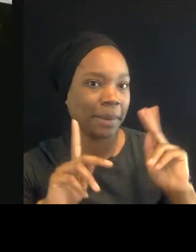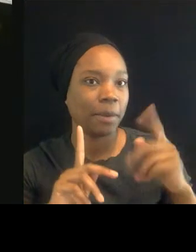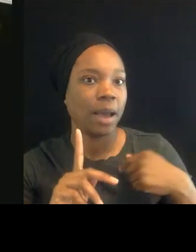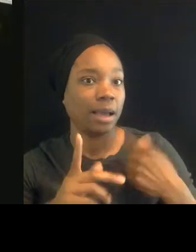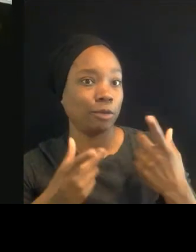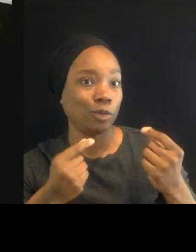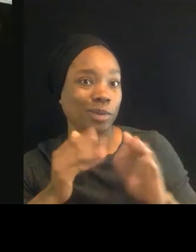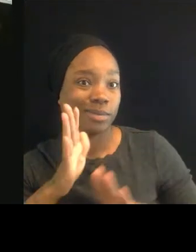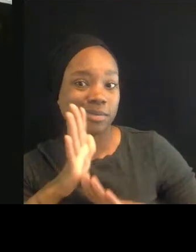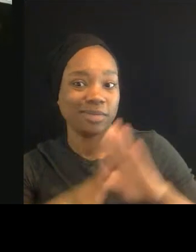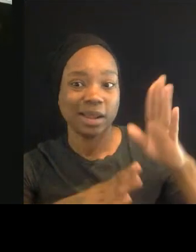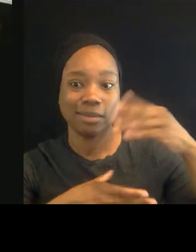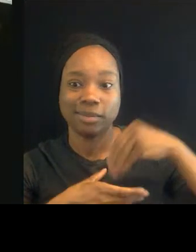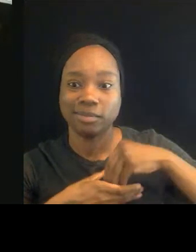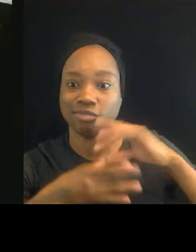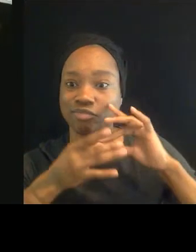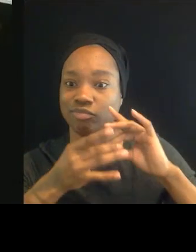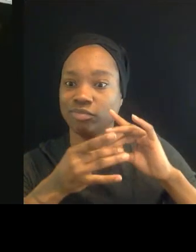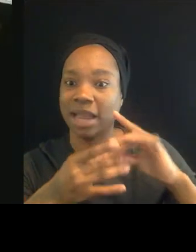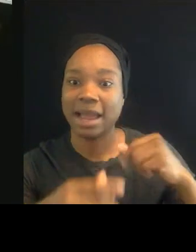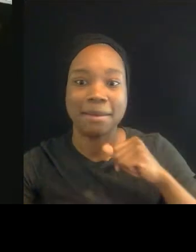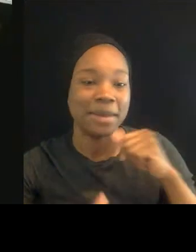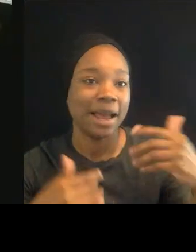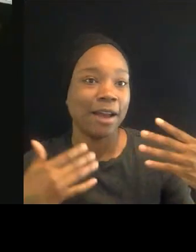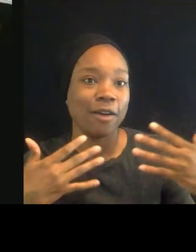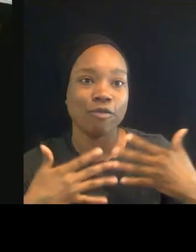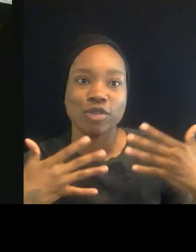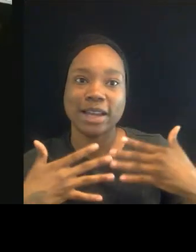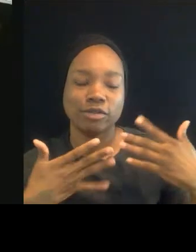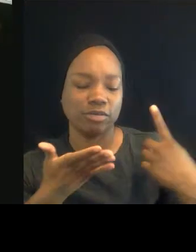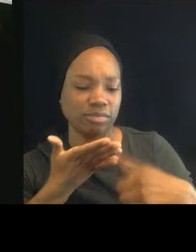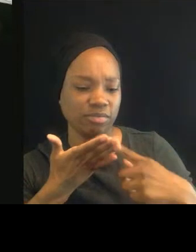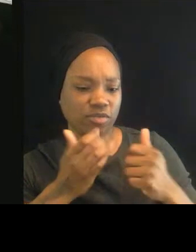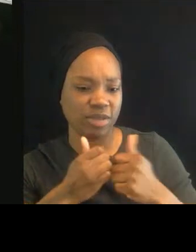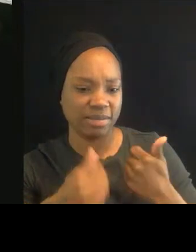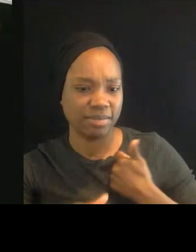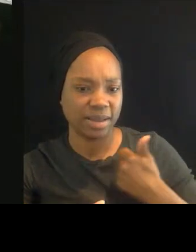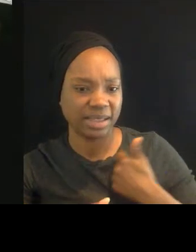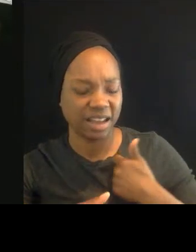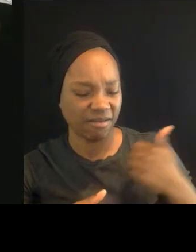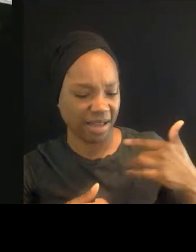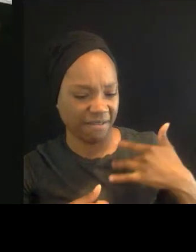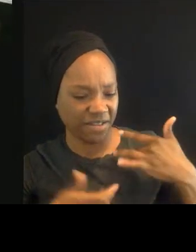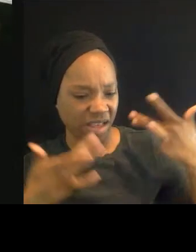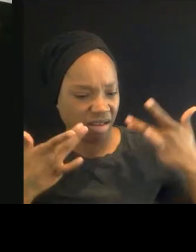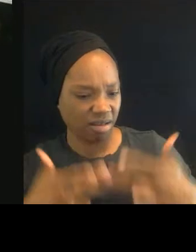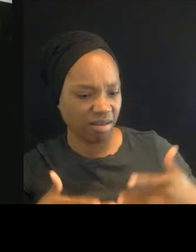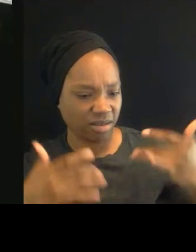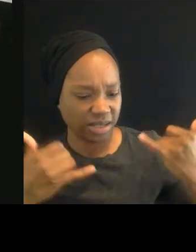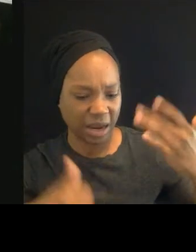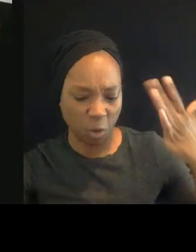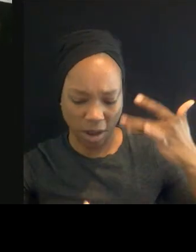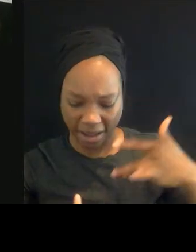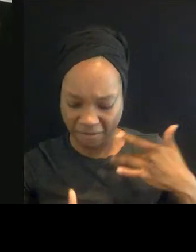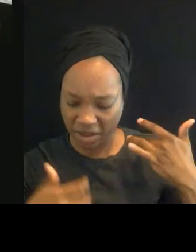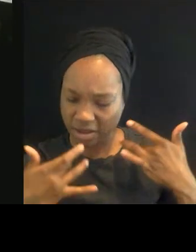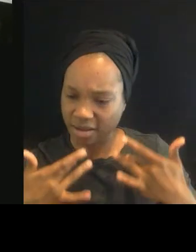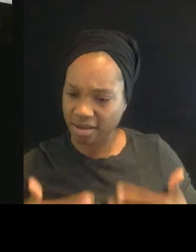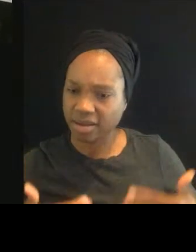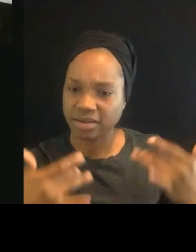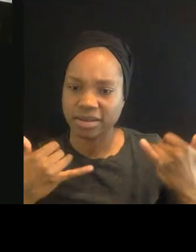I do feel depressed today. Why am I depressed? Because this is happening. And kind of being able to get through the hard times in that way.